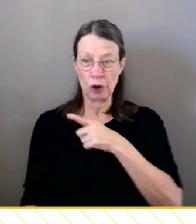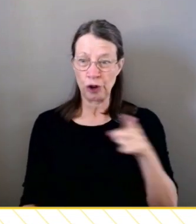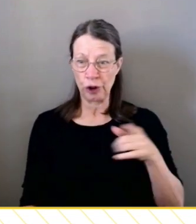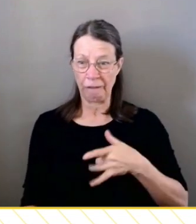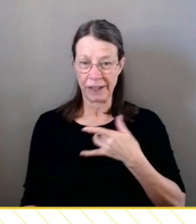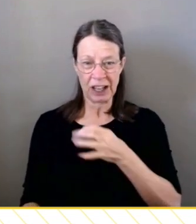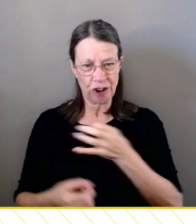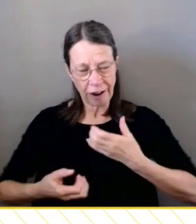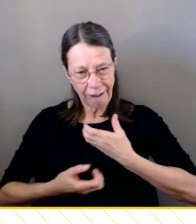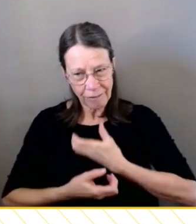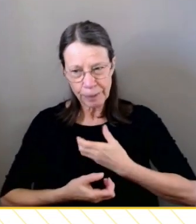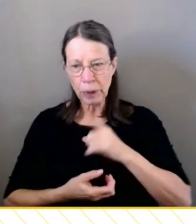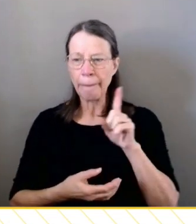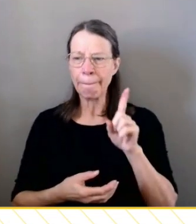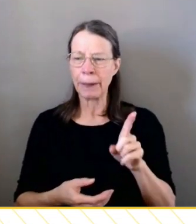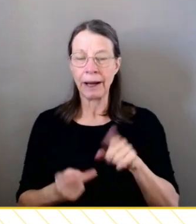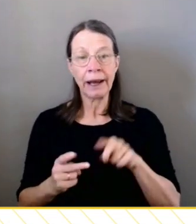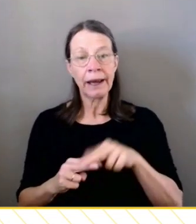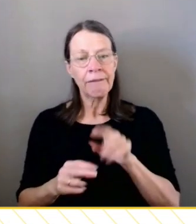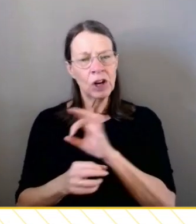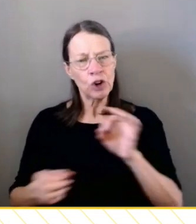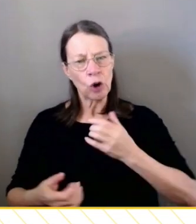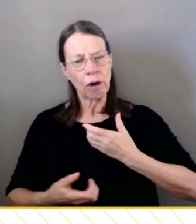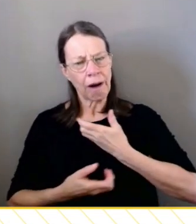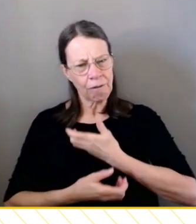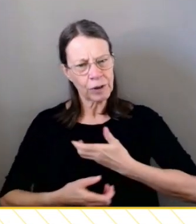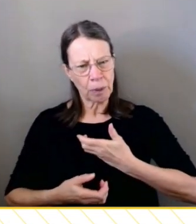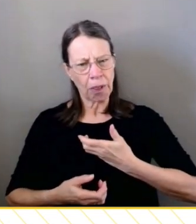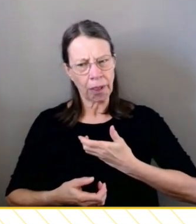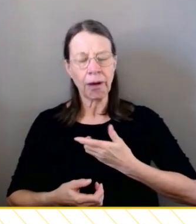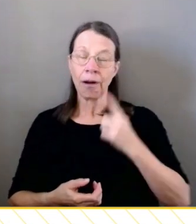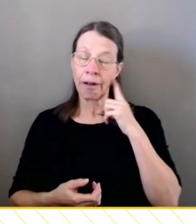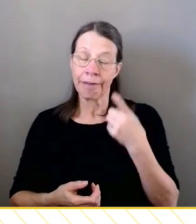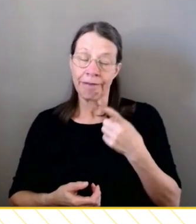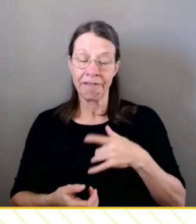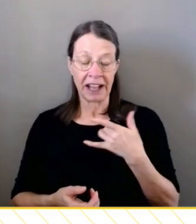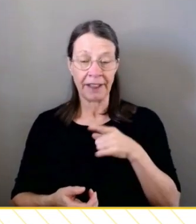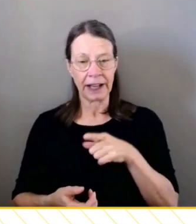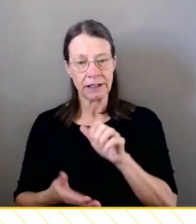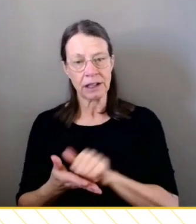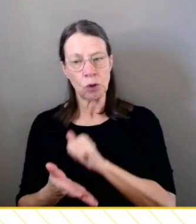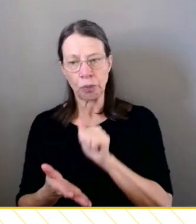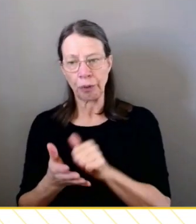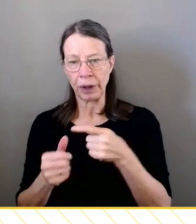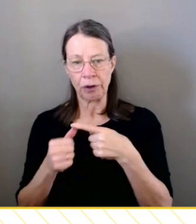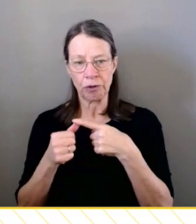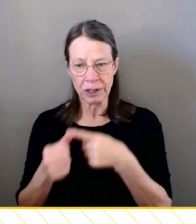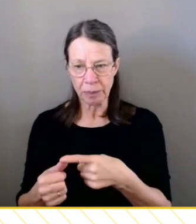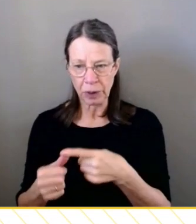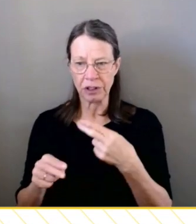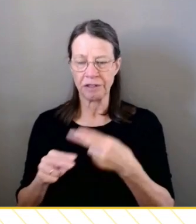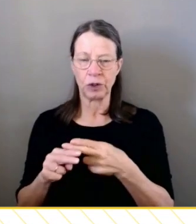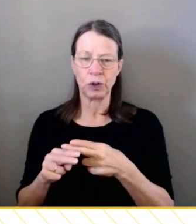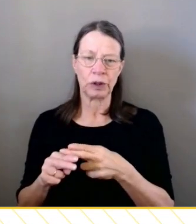feel, I think, reflects an appropriate response to the very poor health outcomes